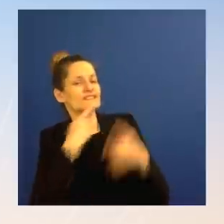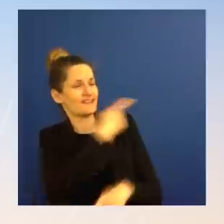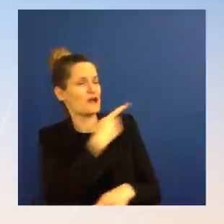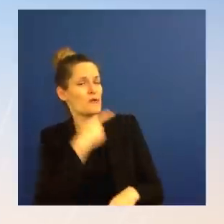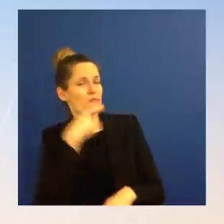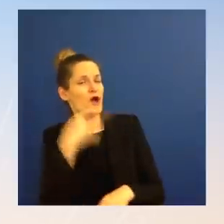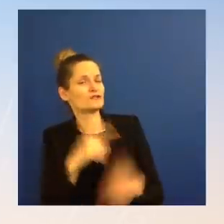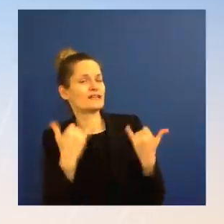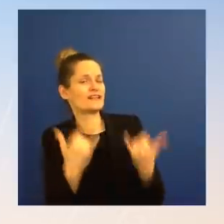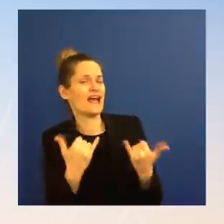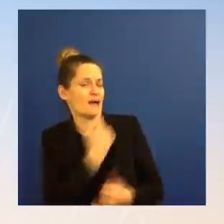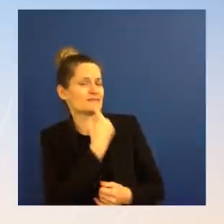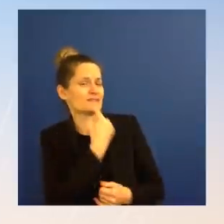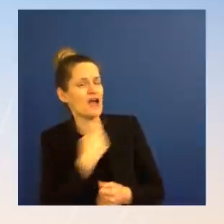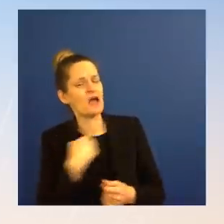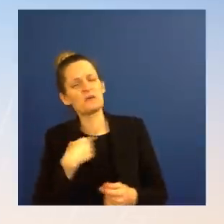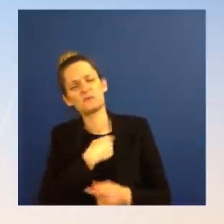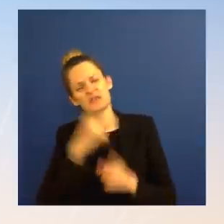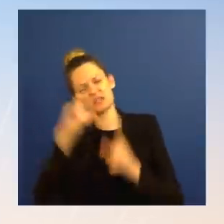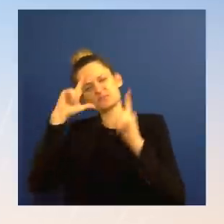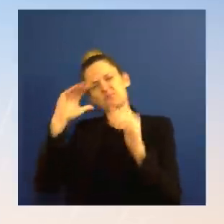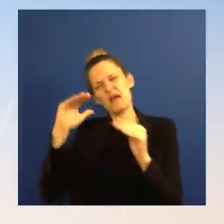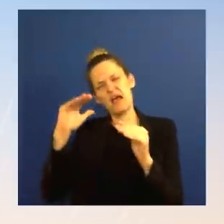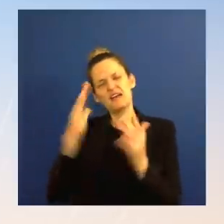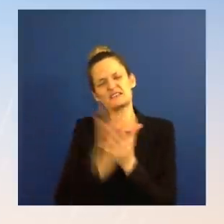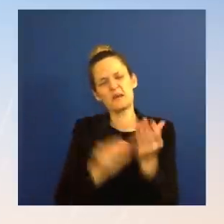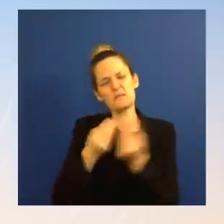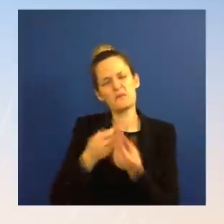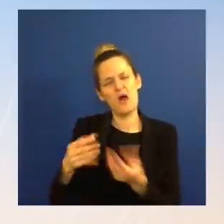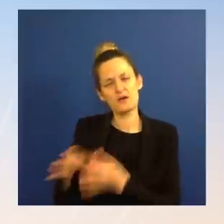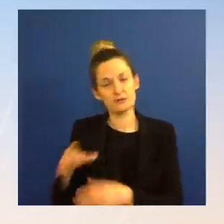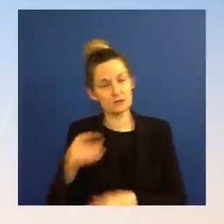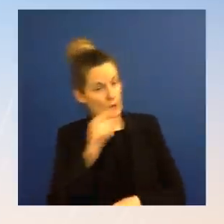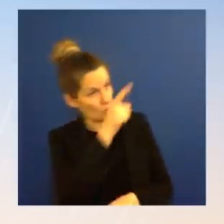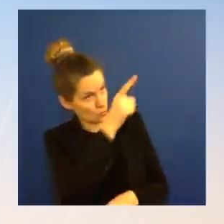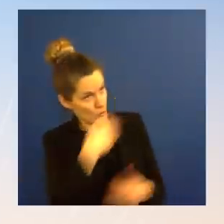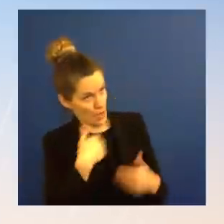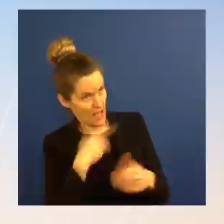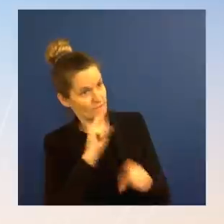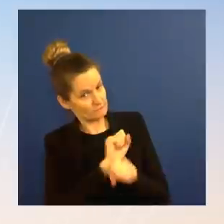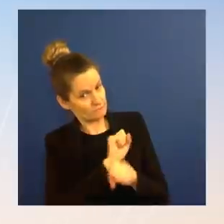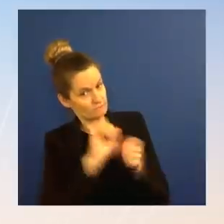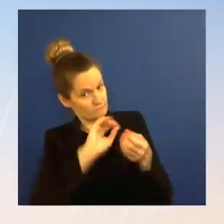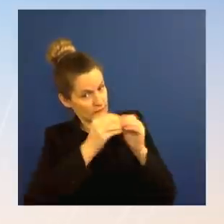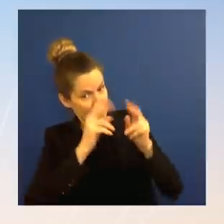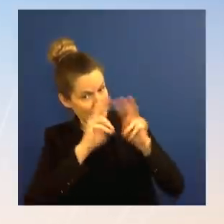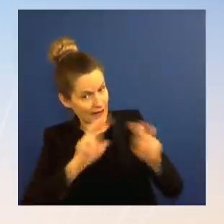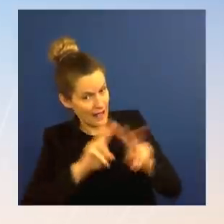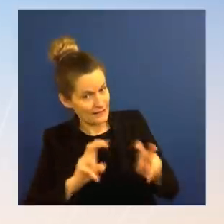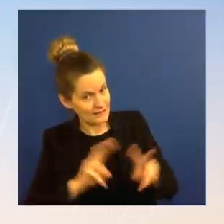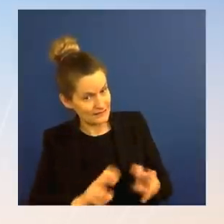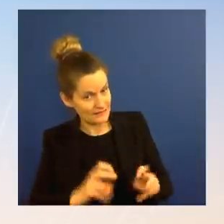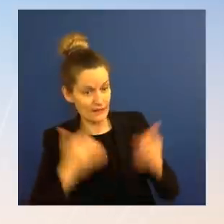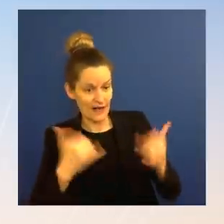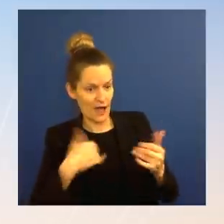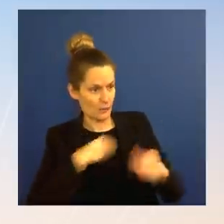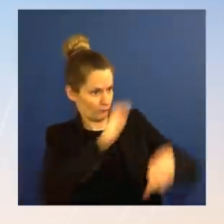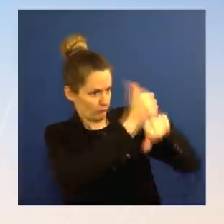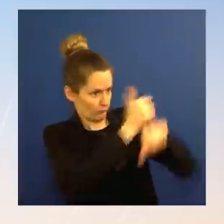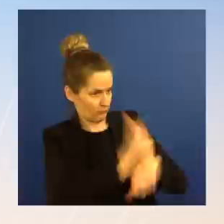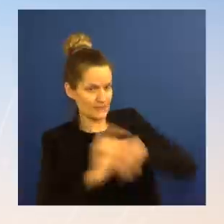of the losses as a result of all the sanctions that have been imposed? And also, another question on